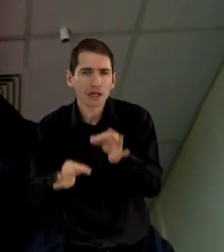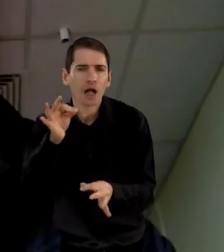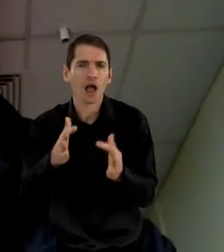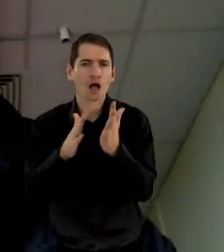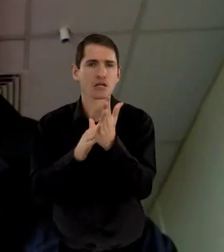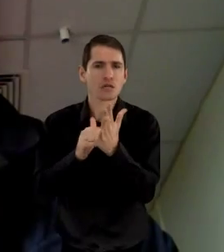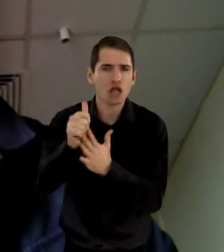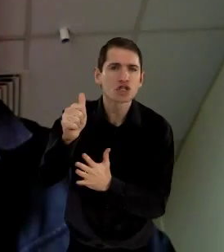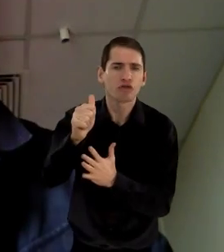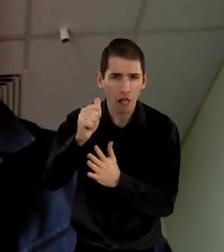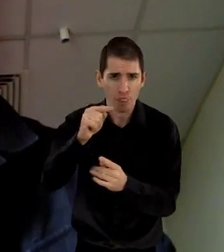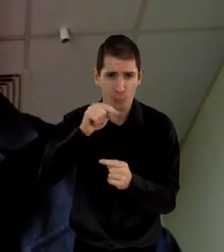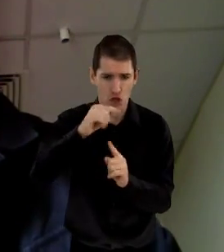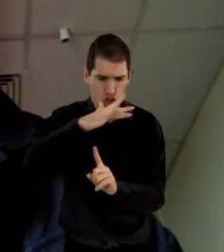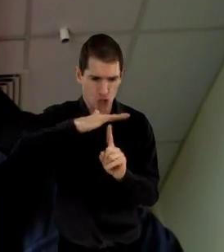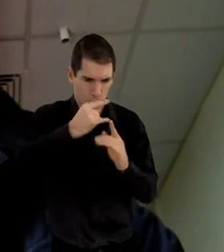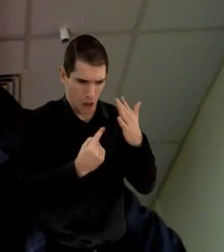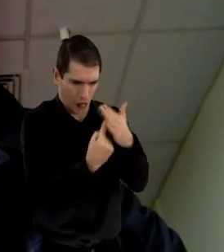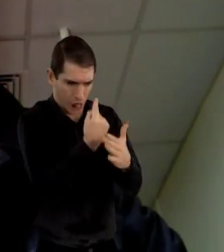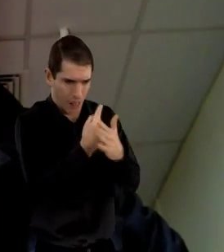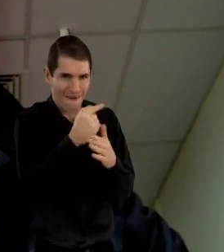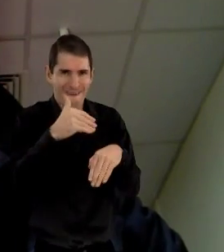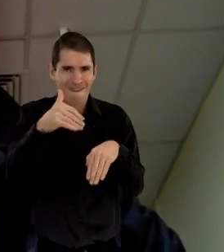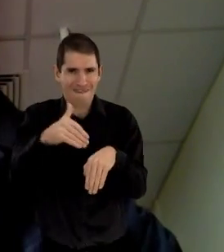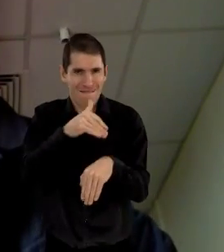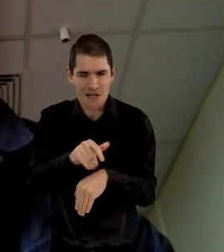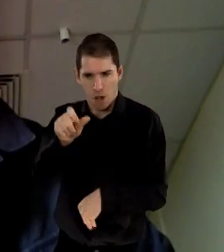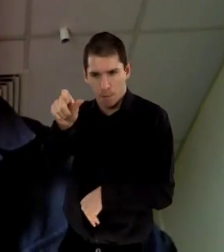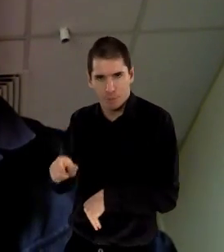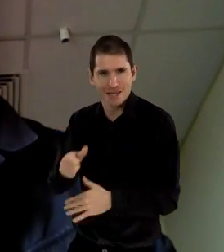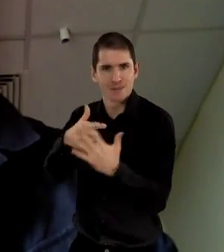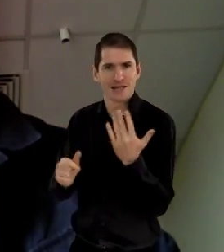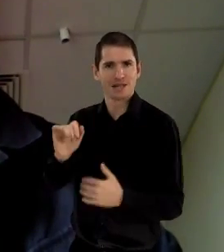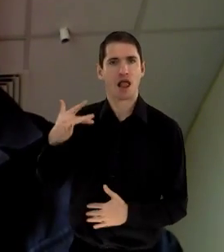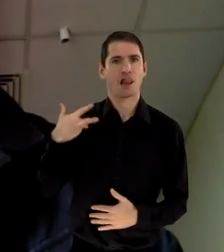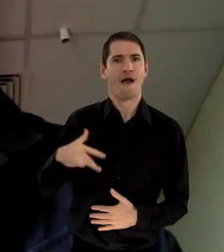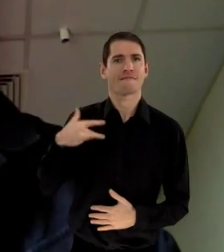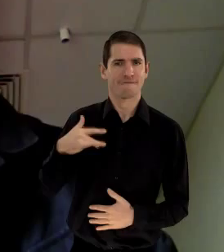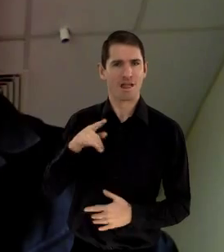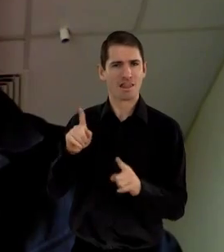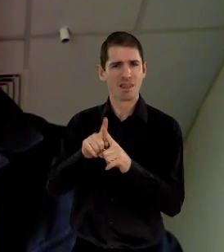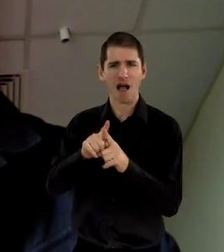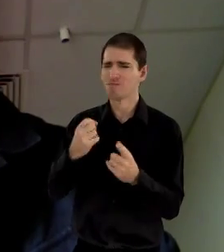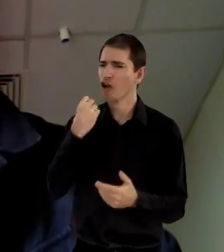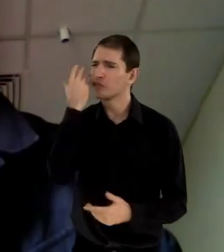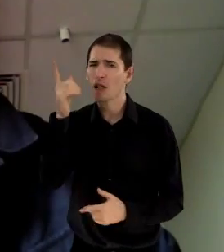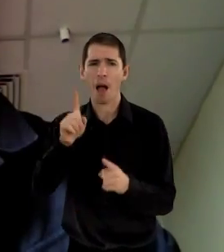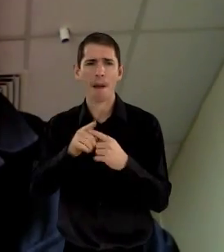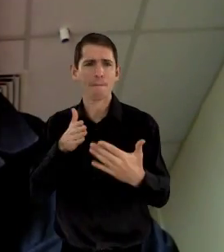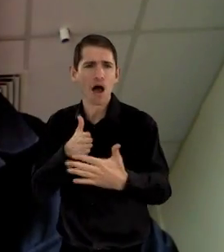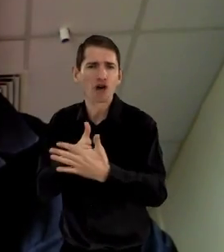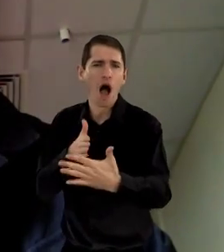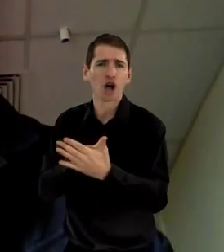cultural, which shape disabled people's lives. In other words, the various barriers, economic, political and